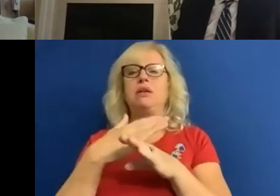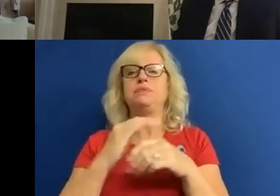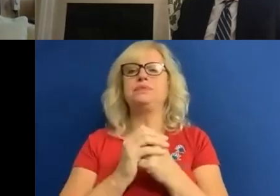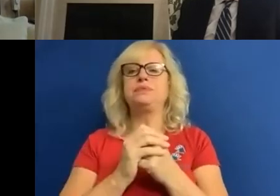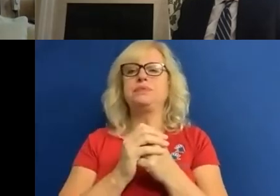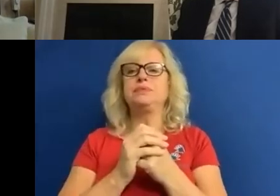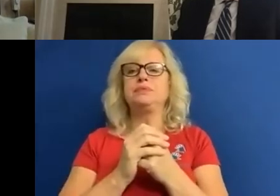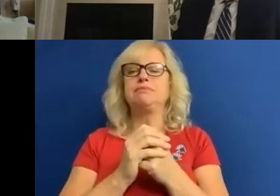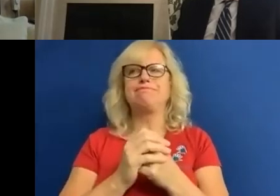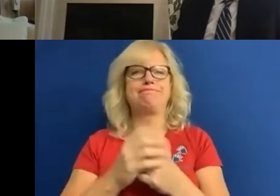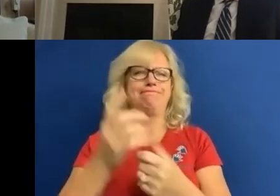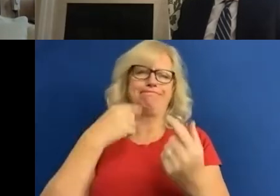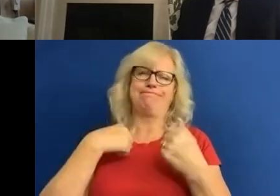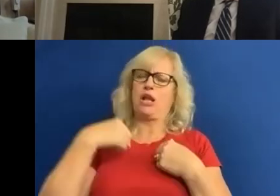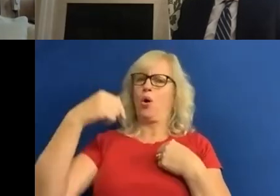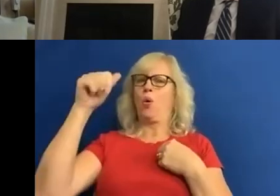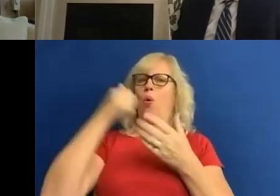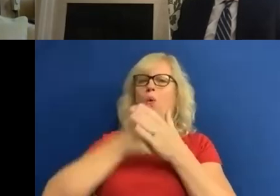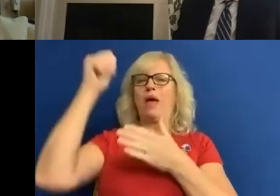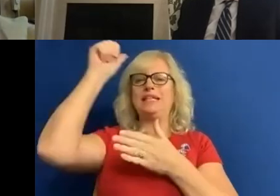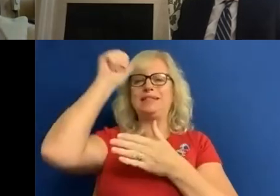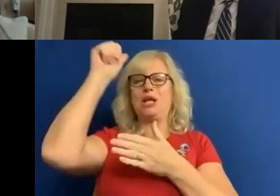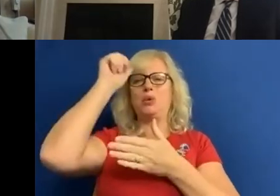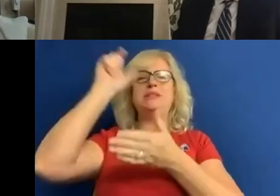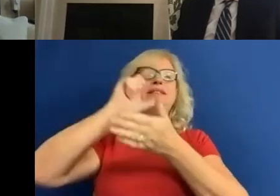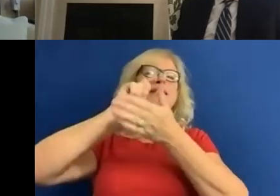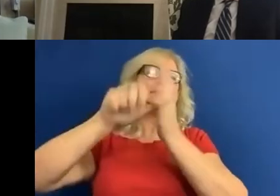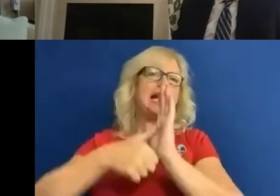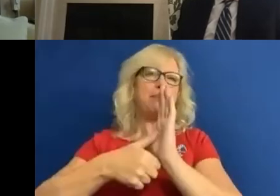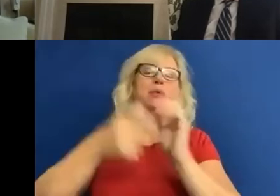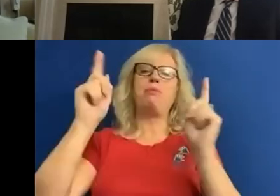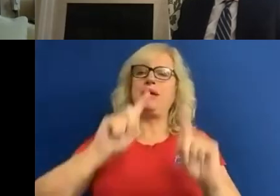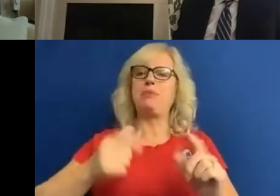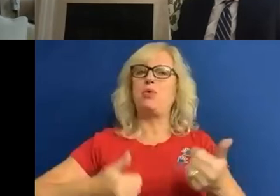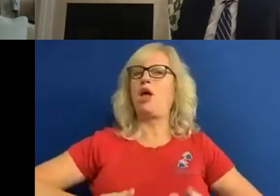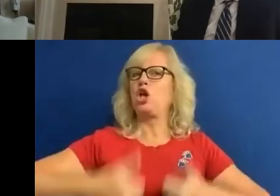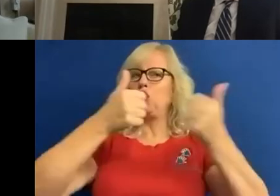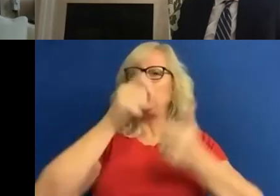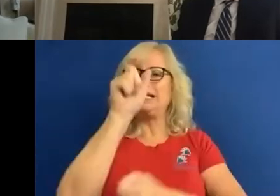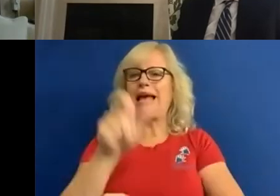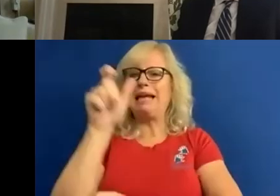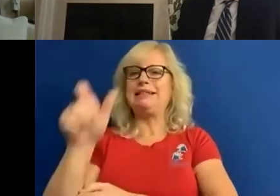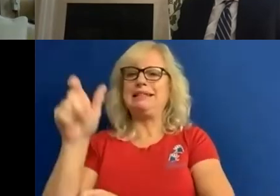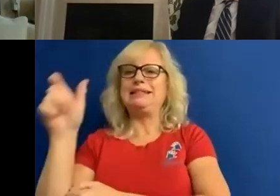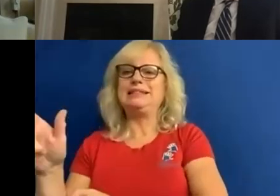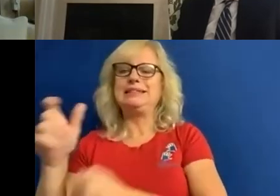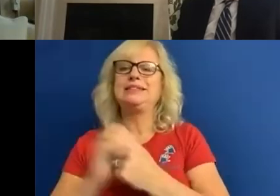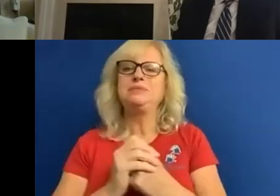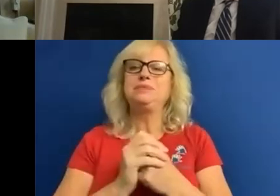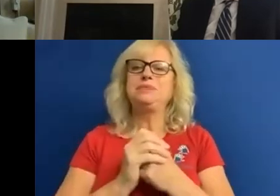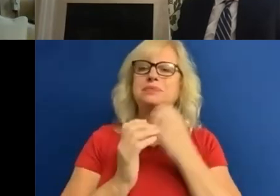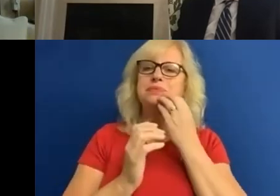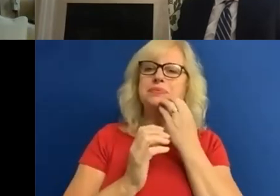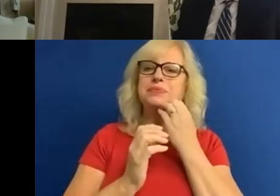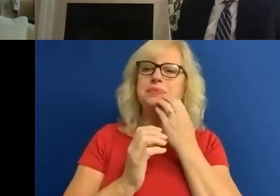always known that disabled people form premium candidates. We're often seen as pity hires by employers. Oh,